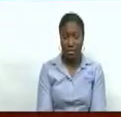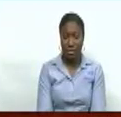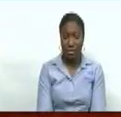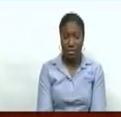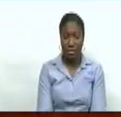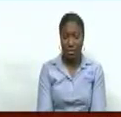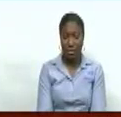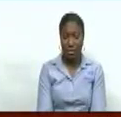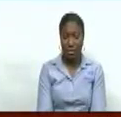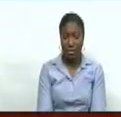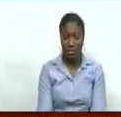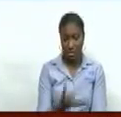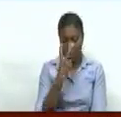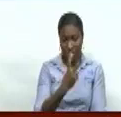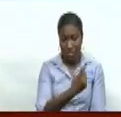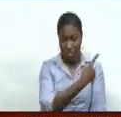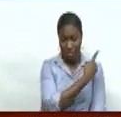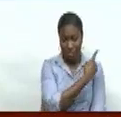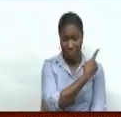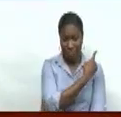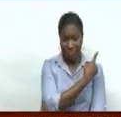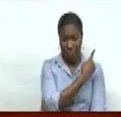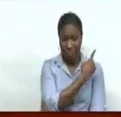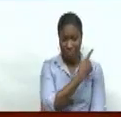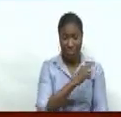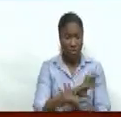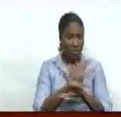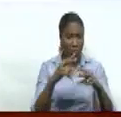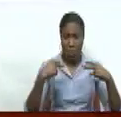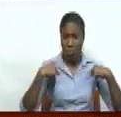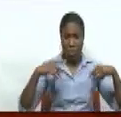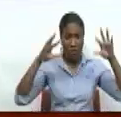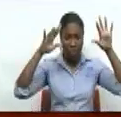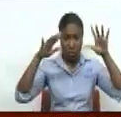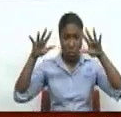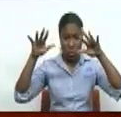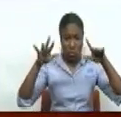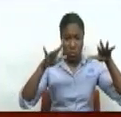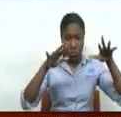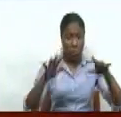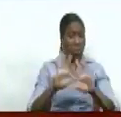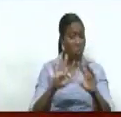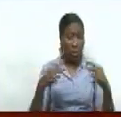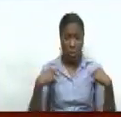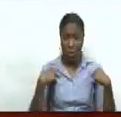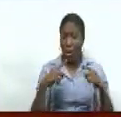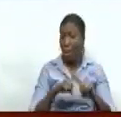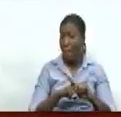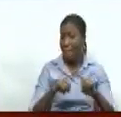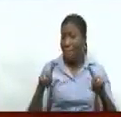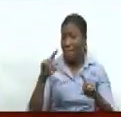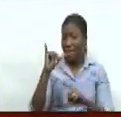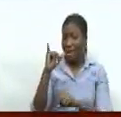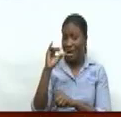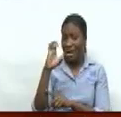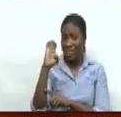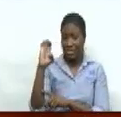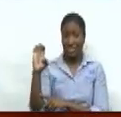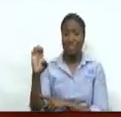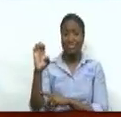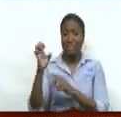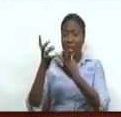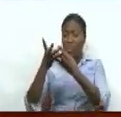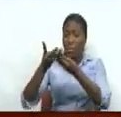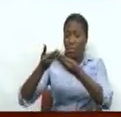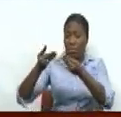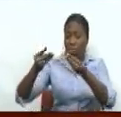For a country that doesn't know snow, it might be incomprehensible that melting ice on another continent is affecting life in Trinidad